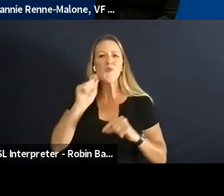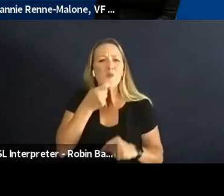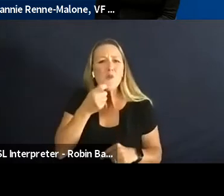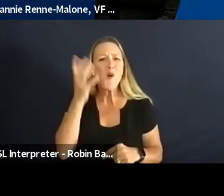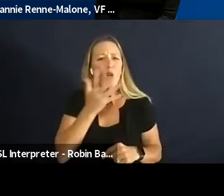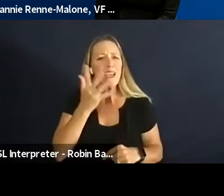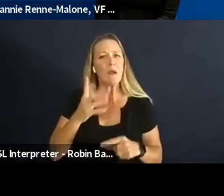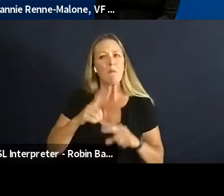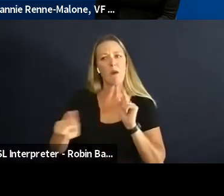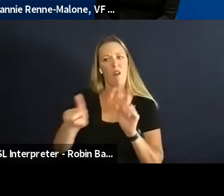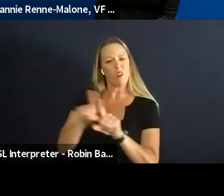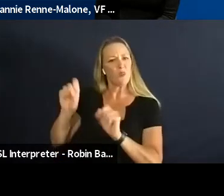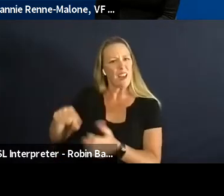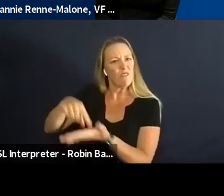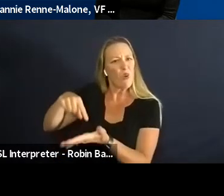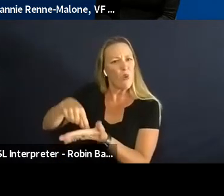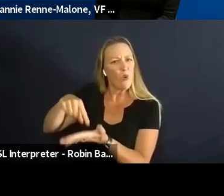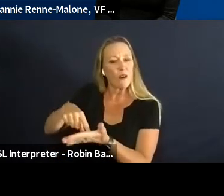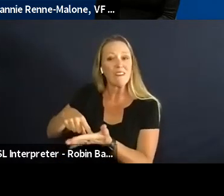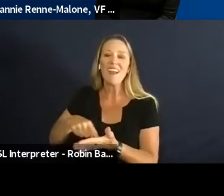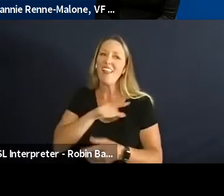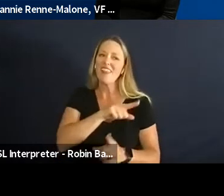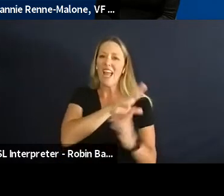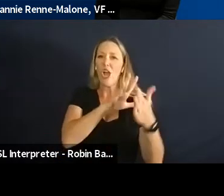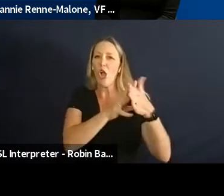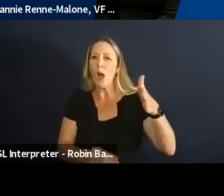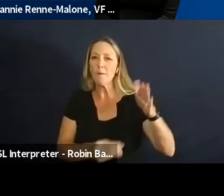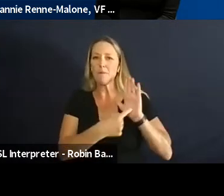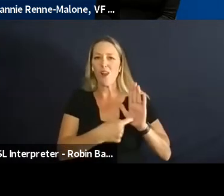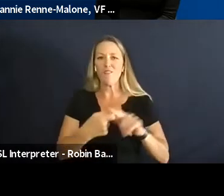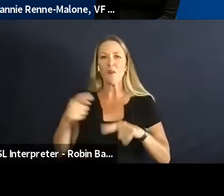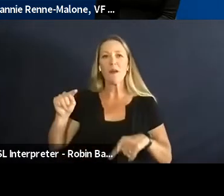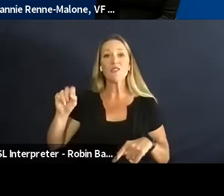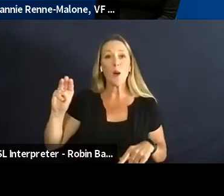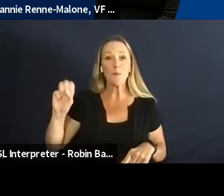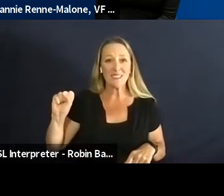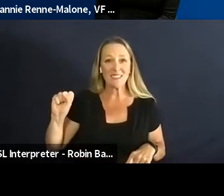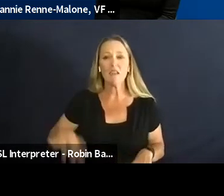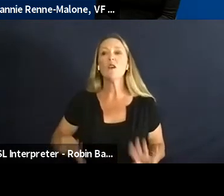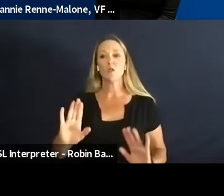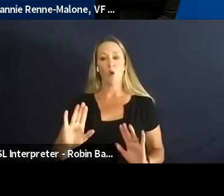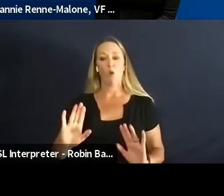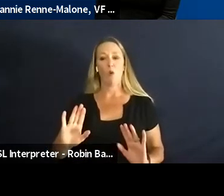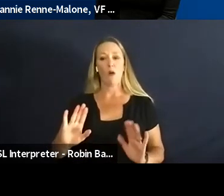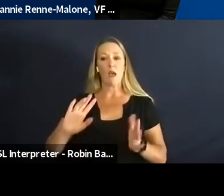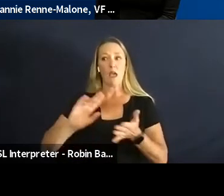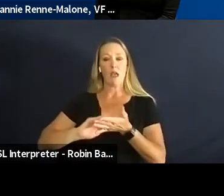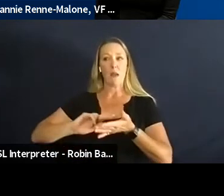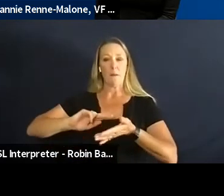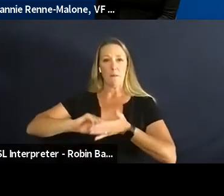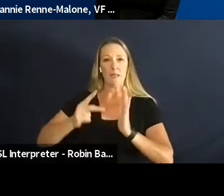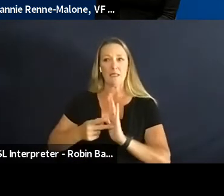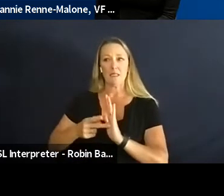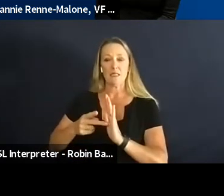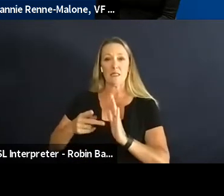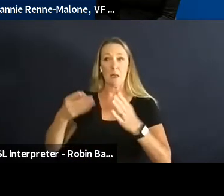everyone and they use the Tom's model where they give eyeglasses to somebody in